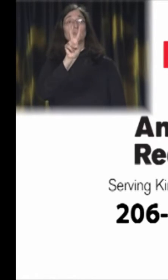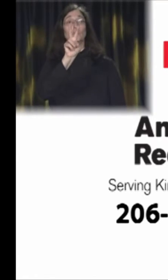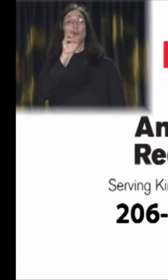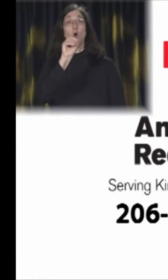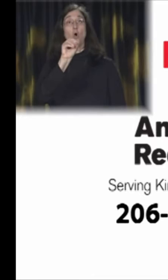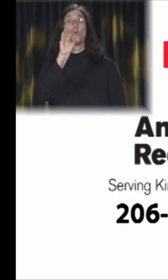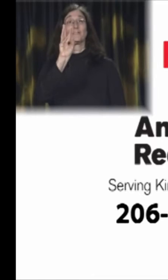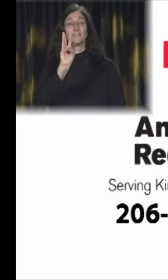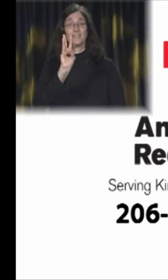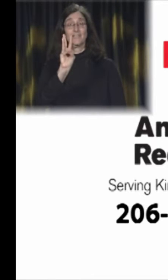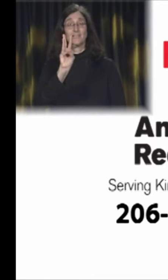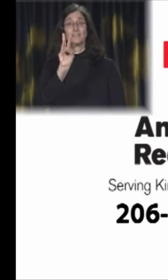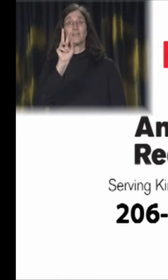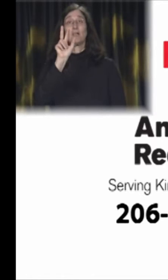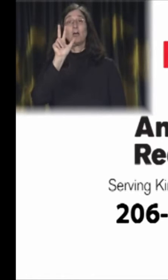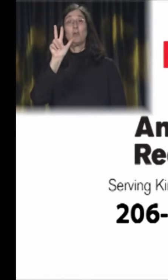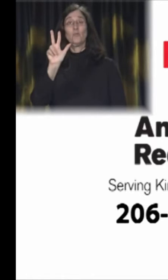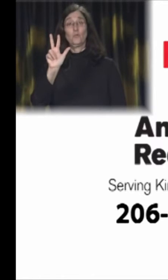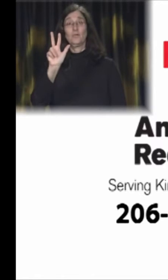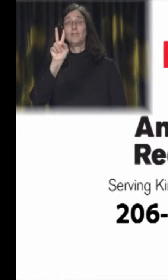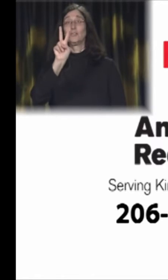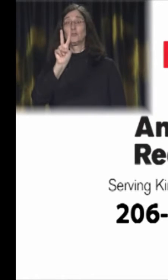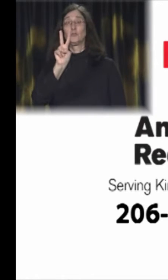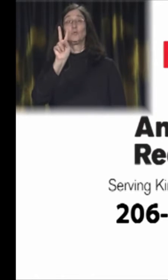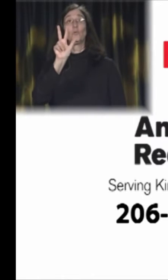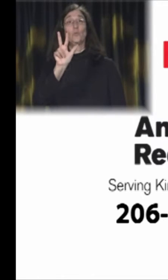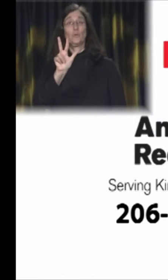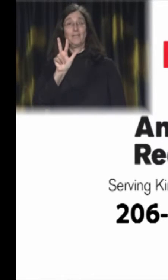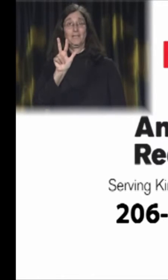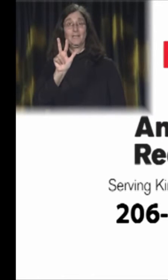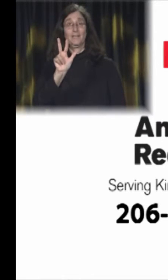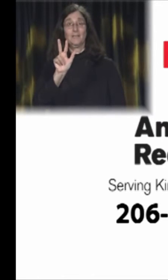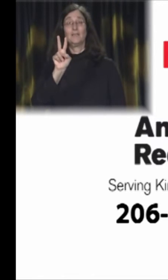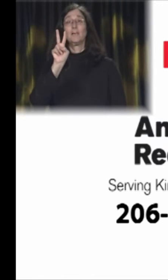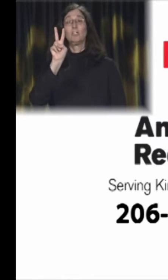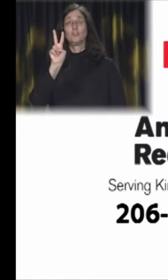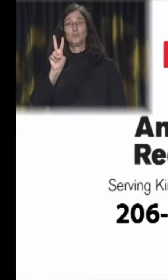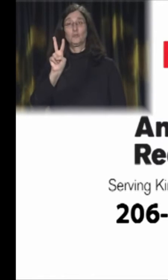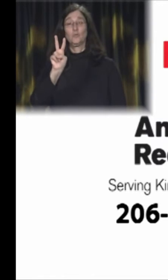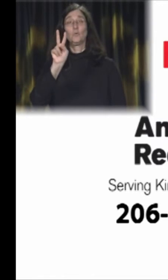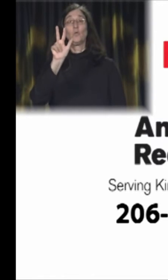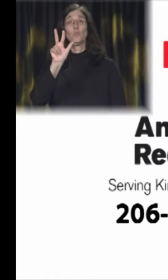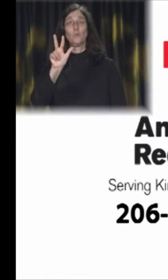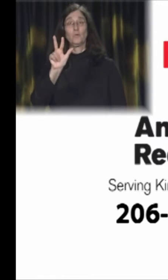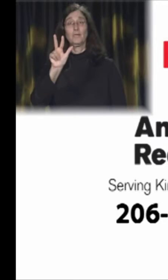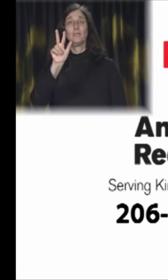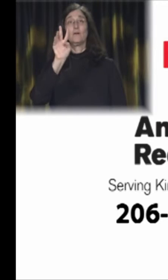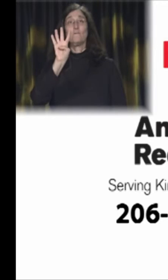It's area code 206-323-2345.